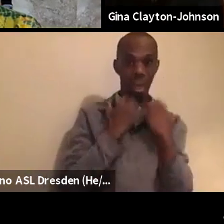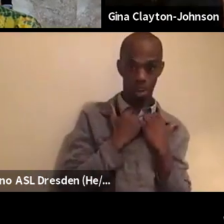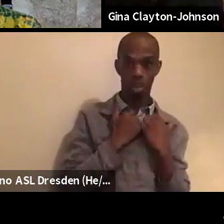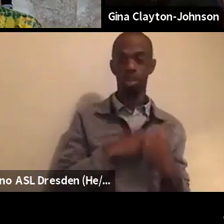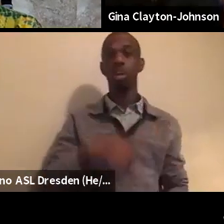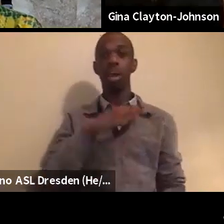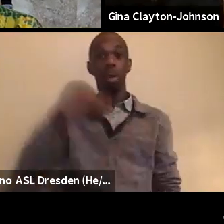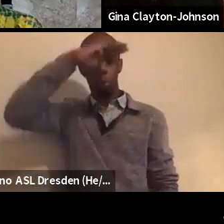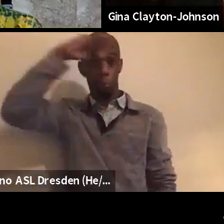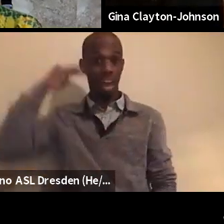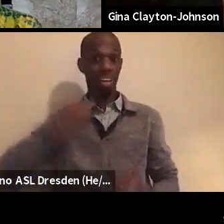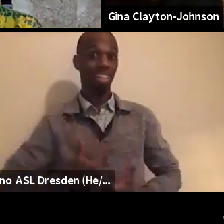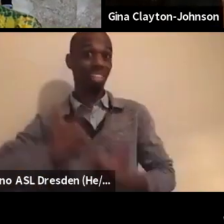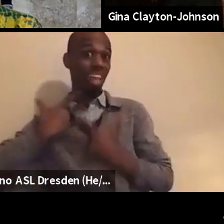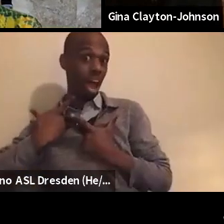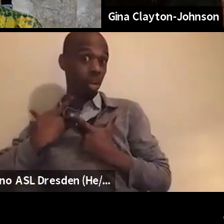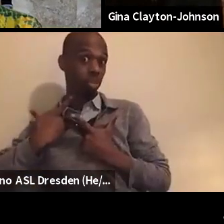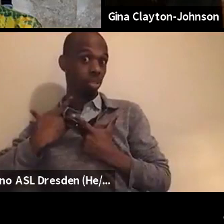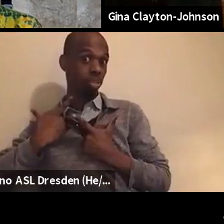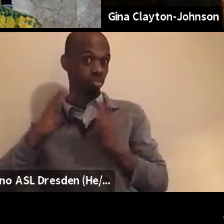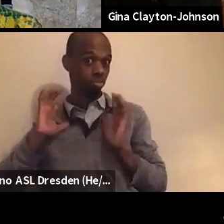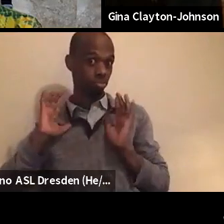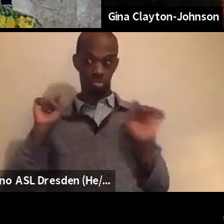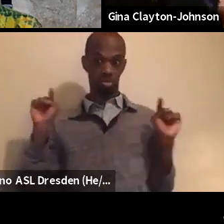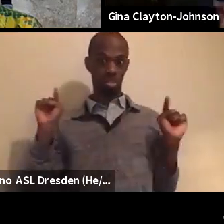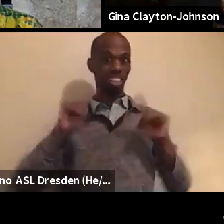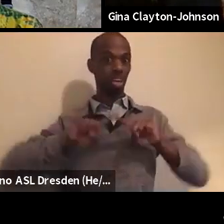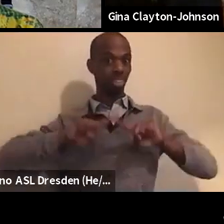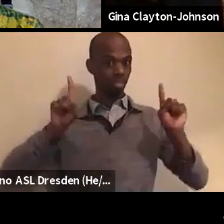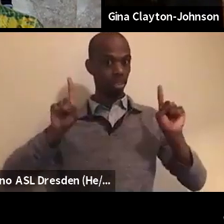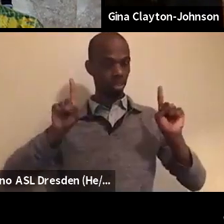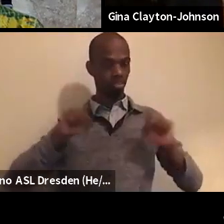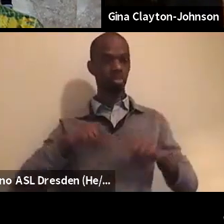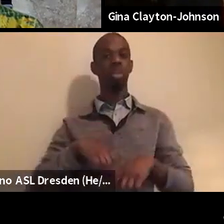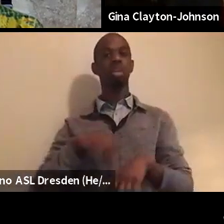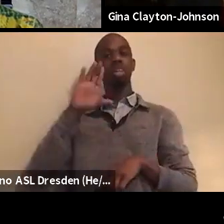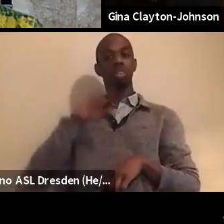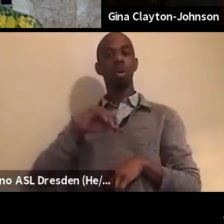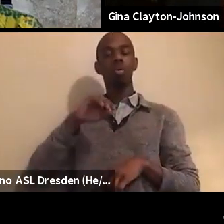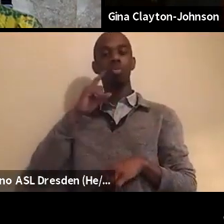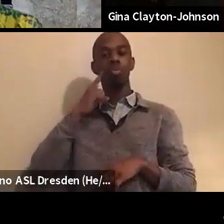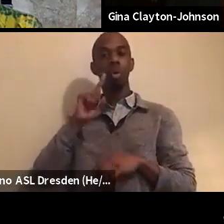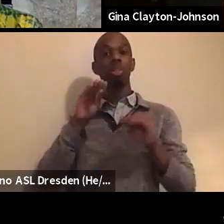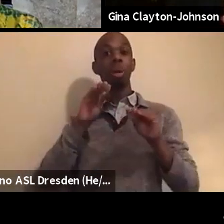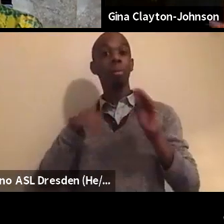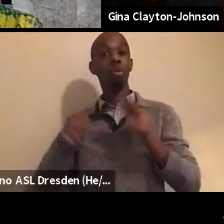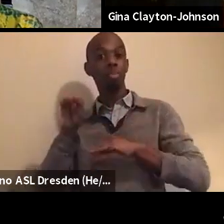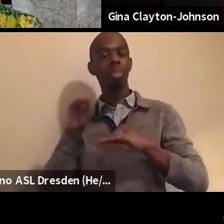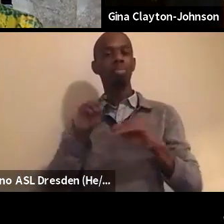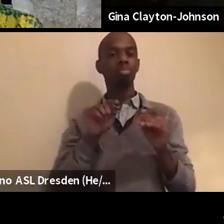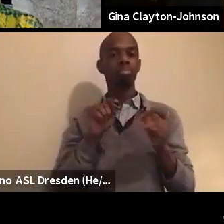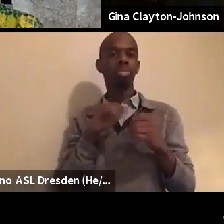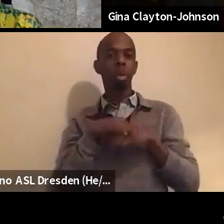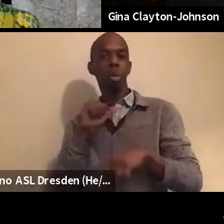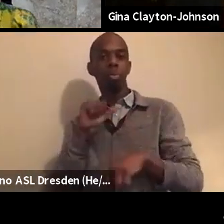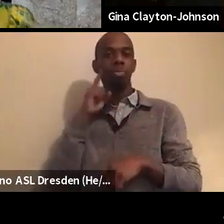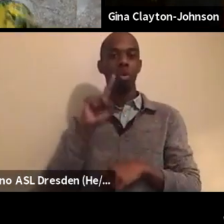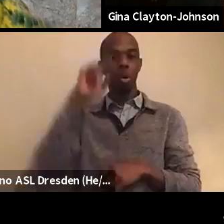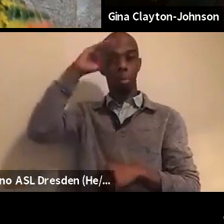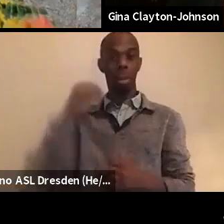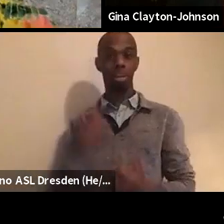me just take a moment to talk about the Movement for Black Lives. The Movement for Black Lives was created after the death of Mike Brown.